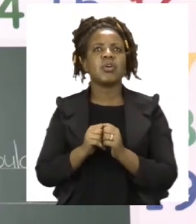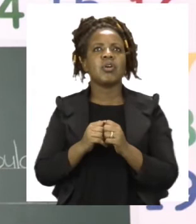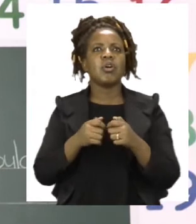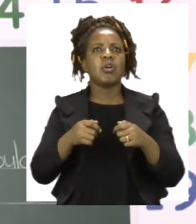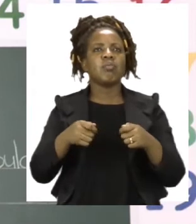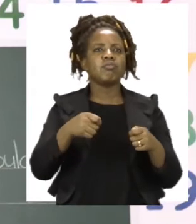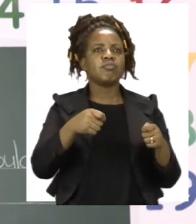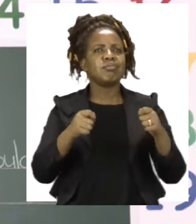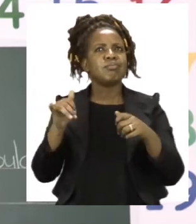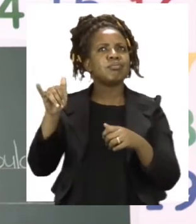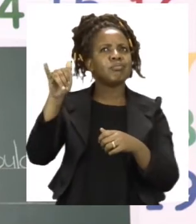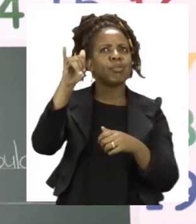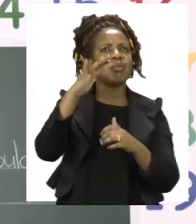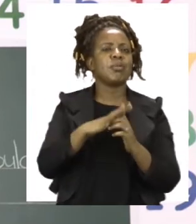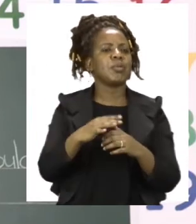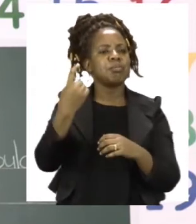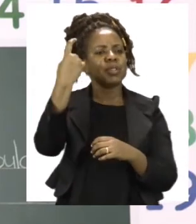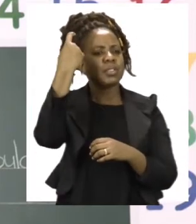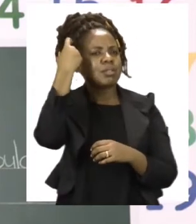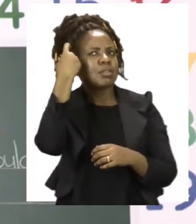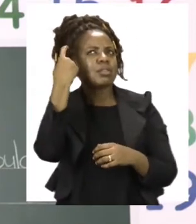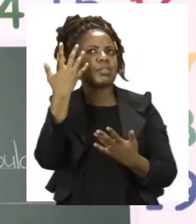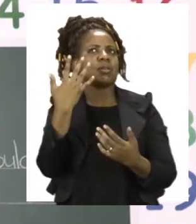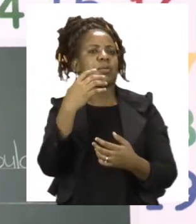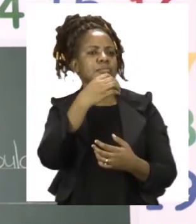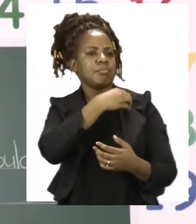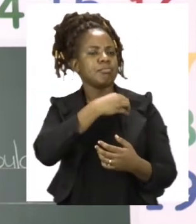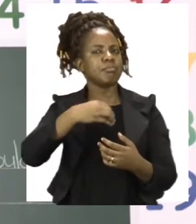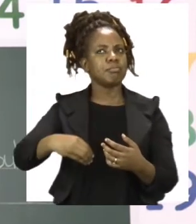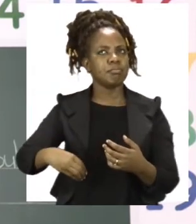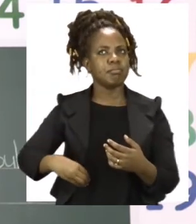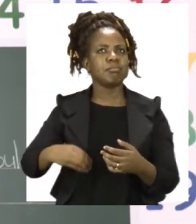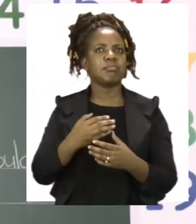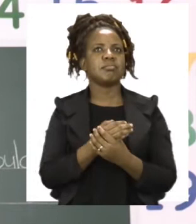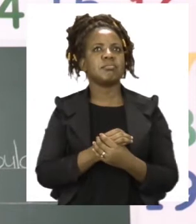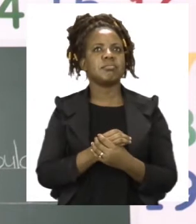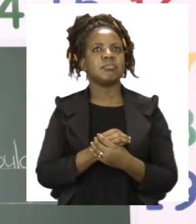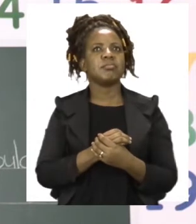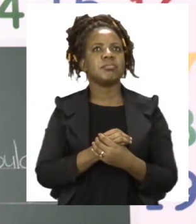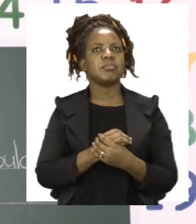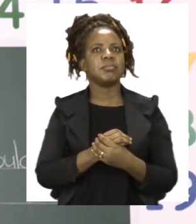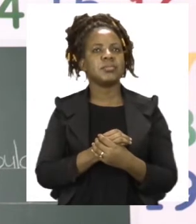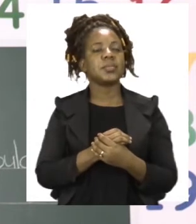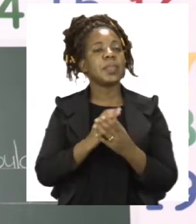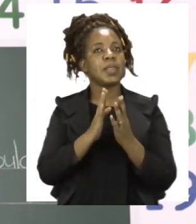or the president. It is up to you. Please write what you would like to be after